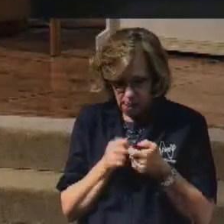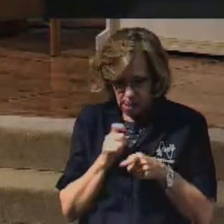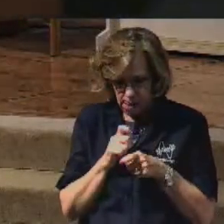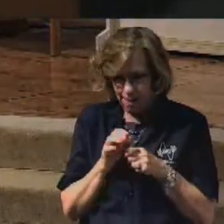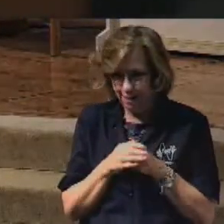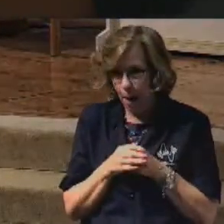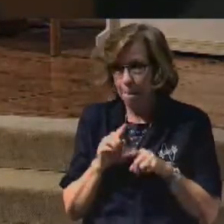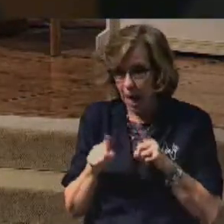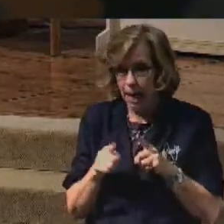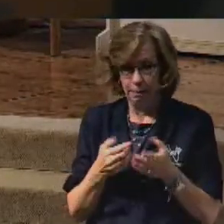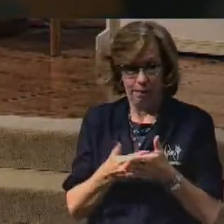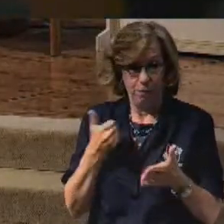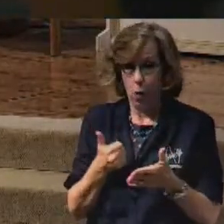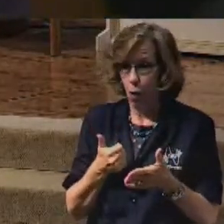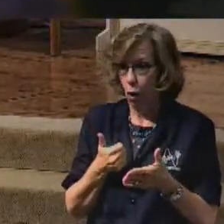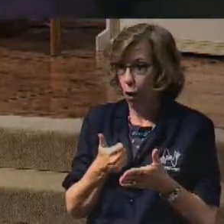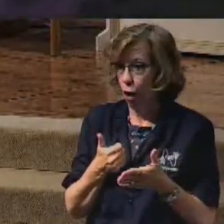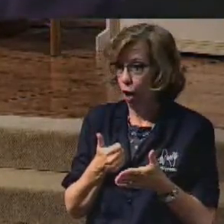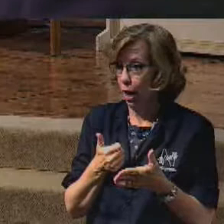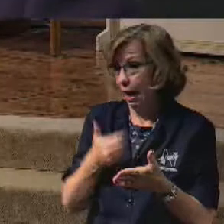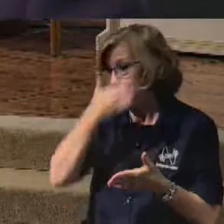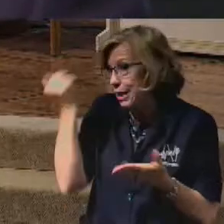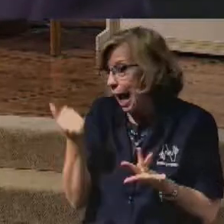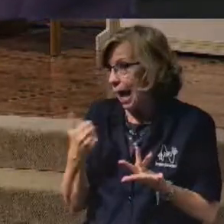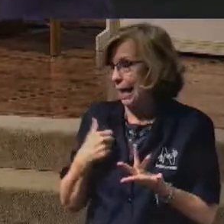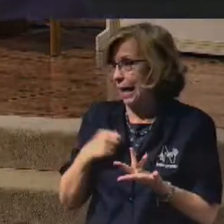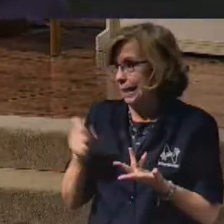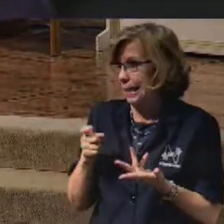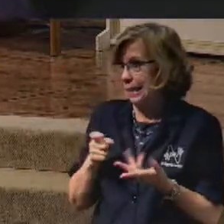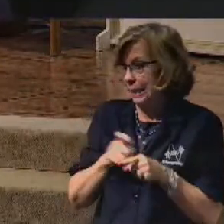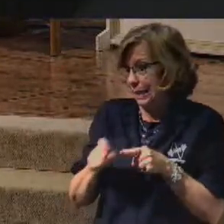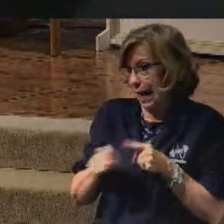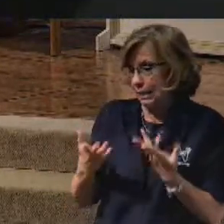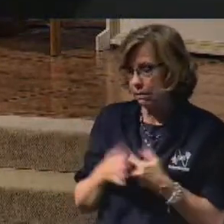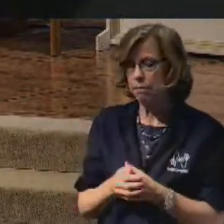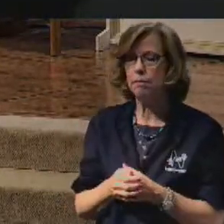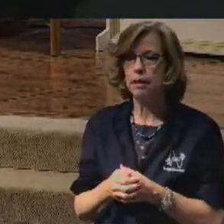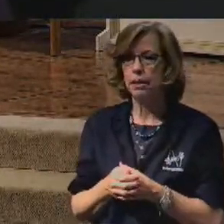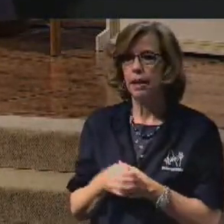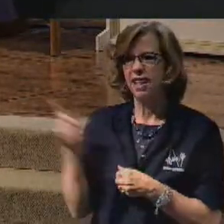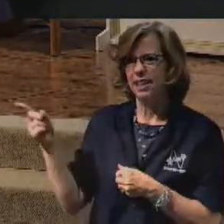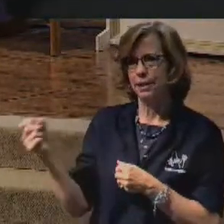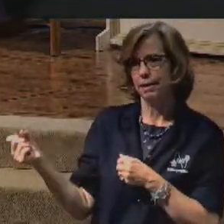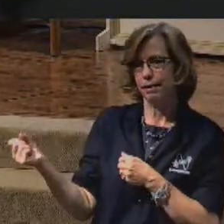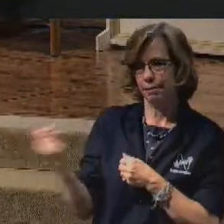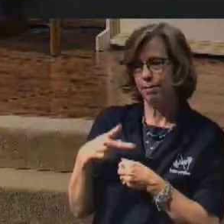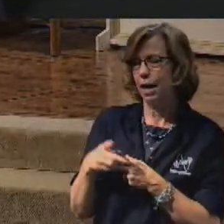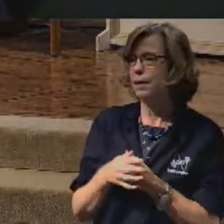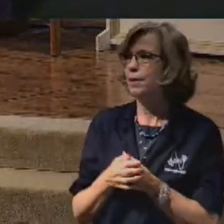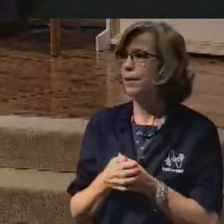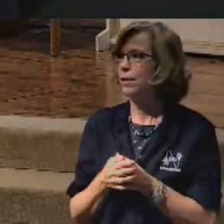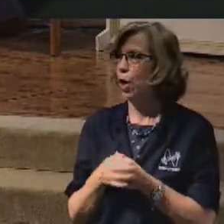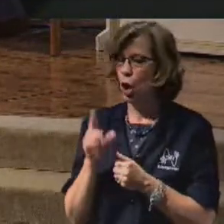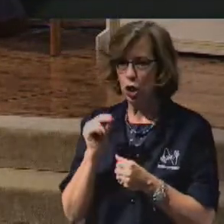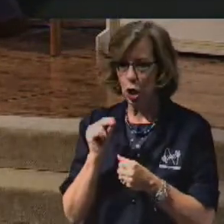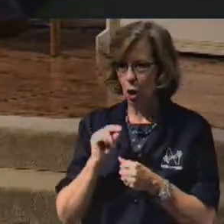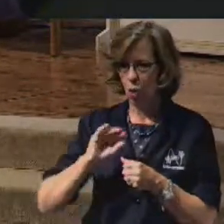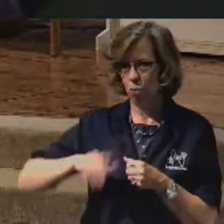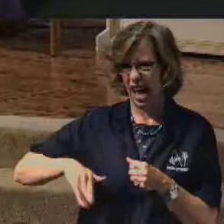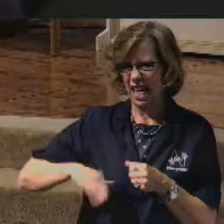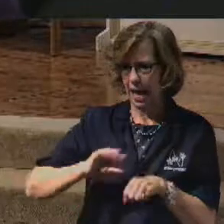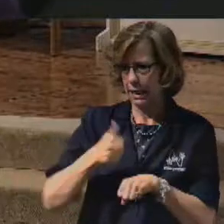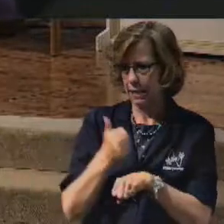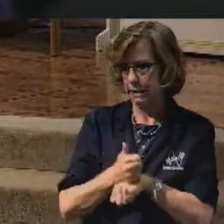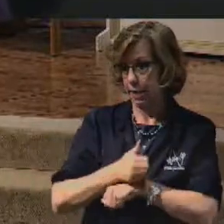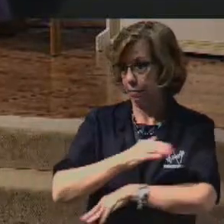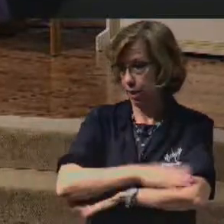before I forgot about it, I texted him and said, I asked about this. And so he texted me back and he said, no, not yet. So I